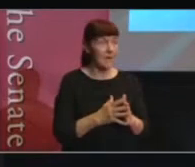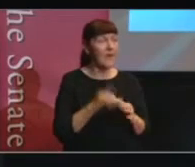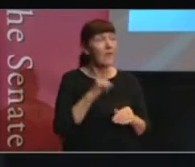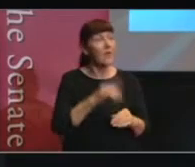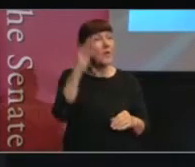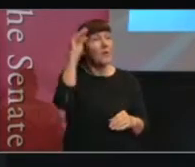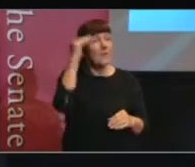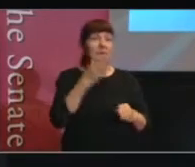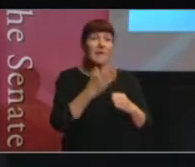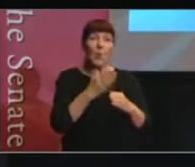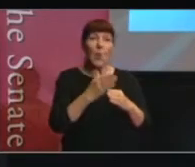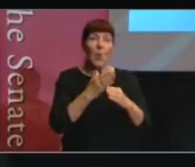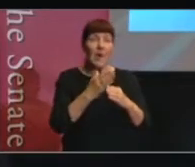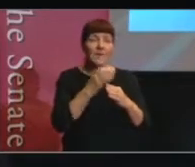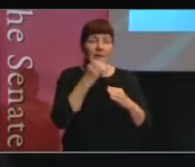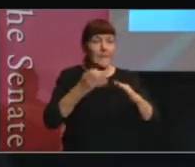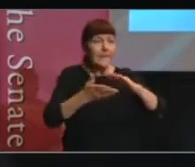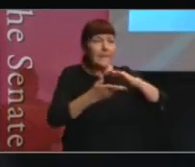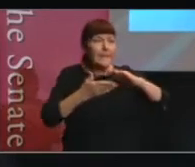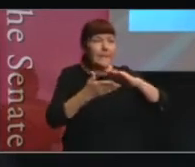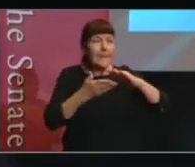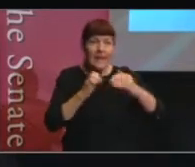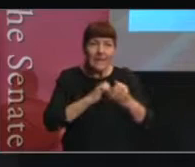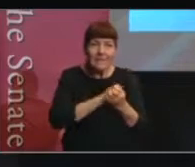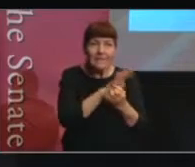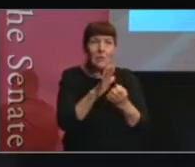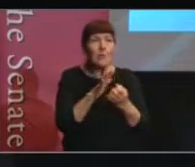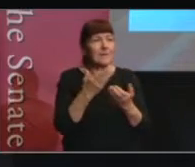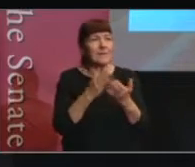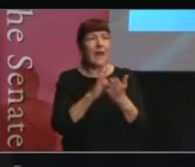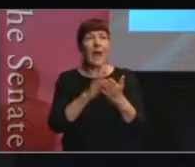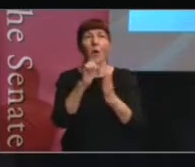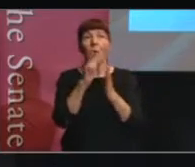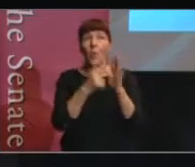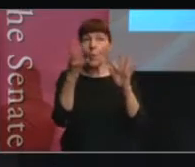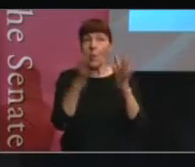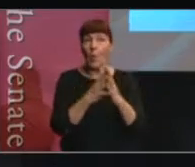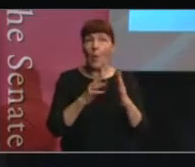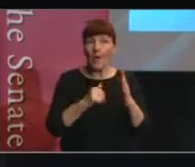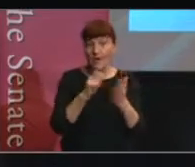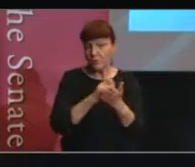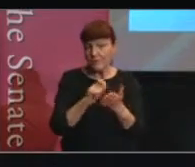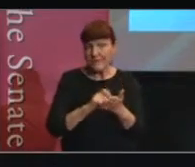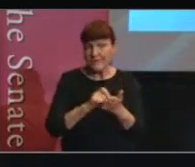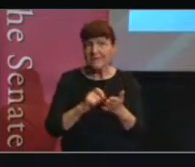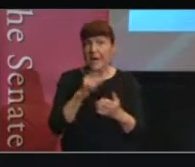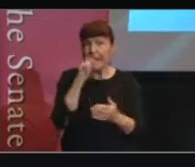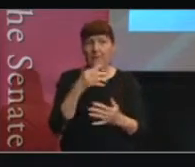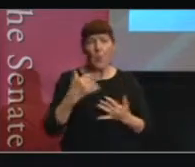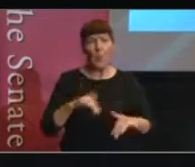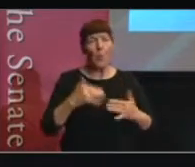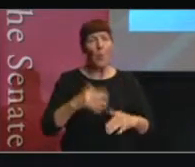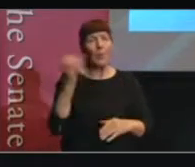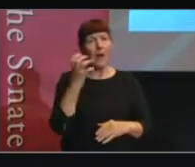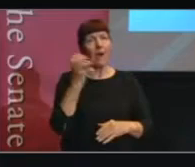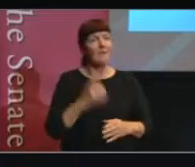influence on the way that laws are developed and it actually can be quite powerful. And I'll give some examples of this.